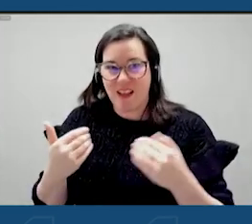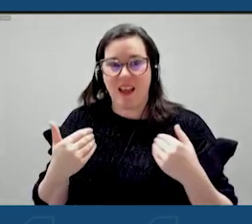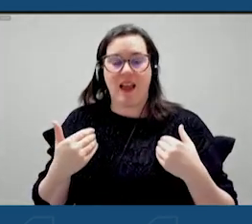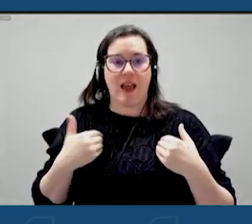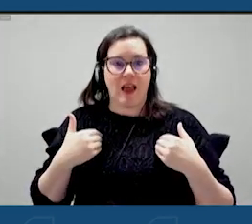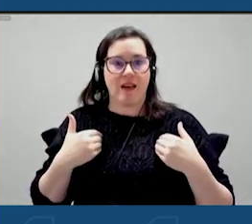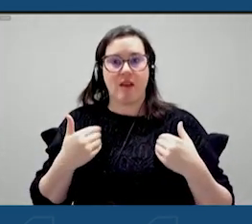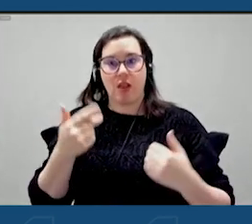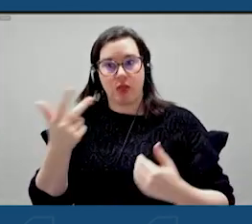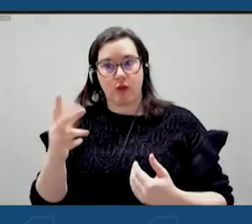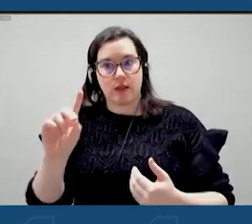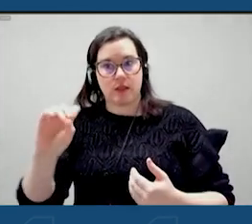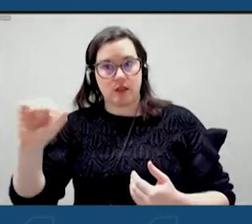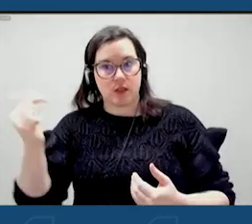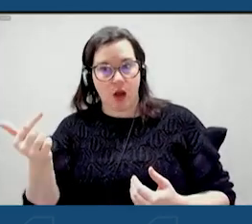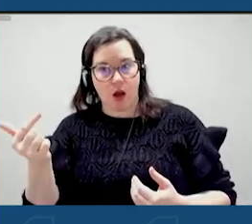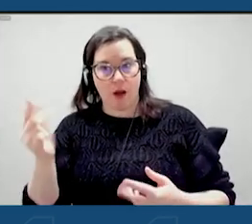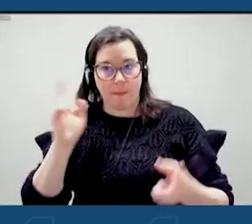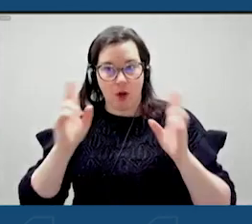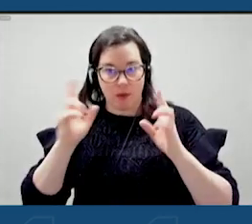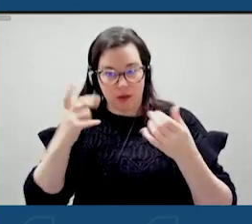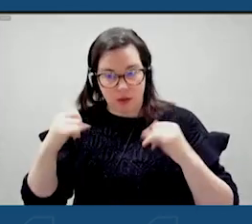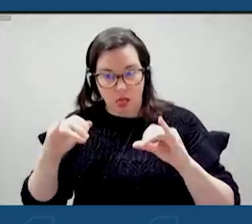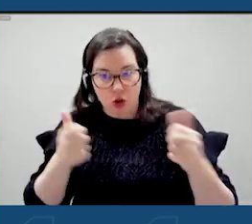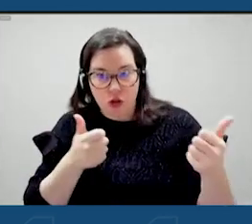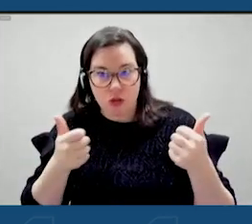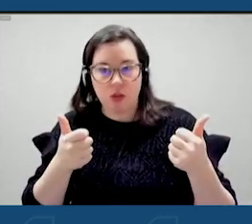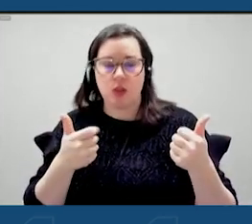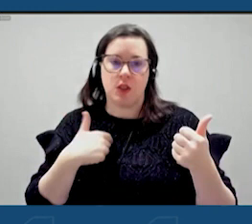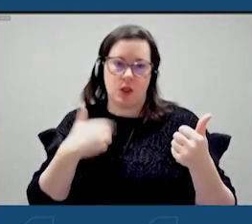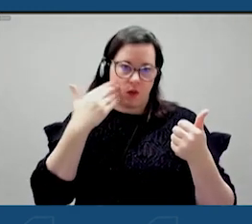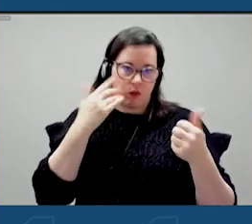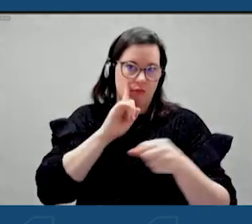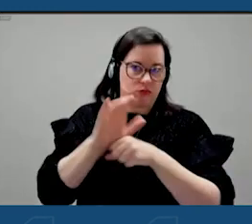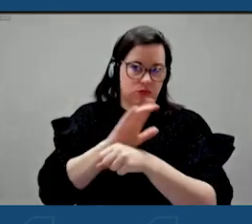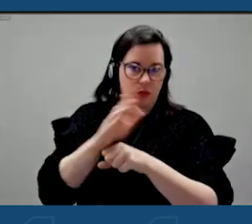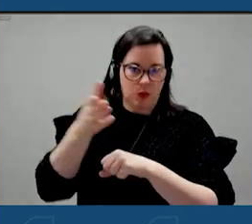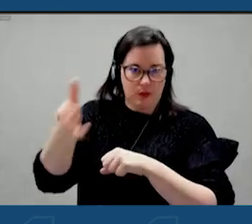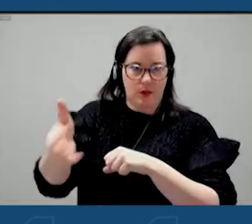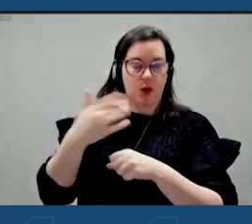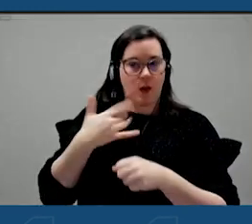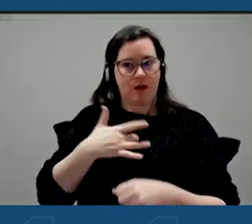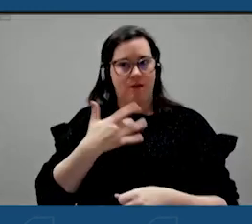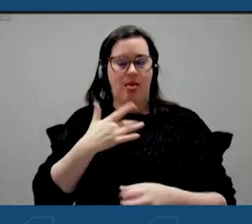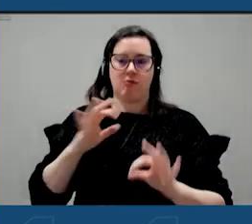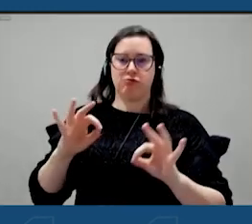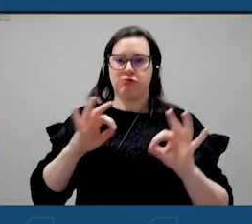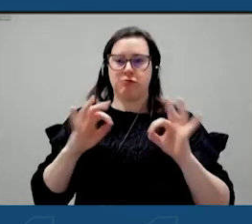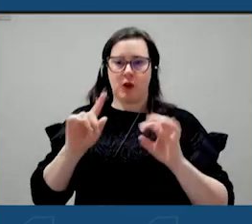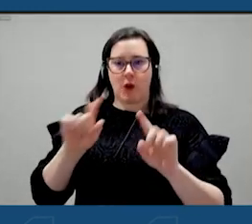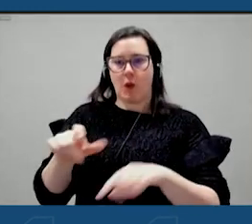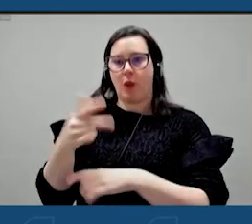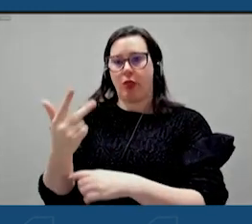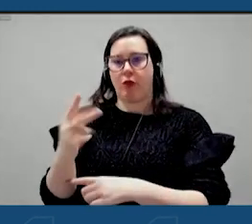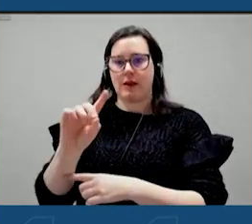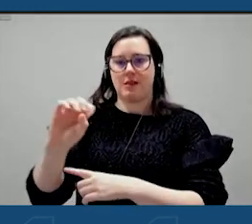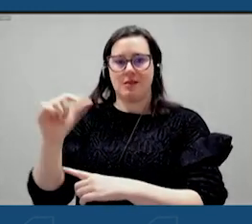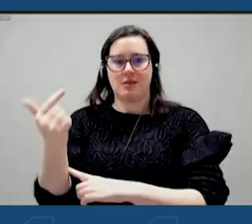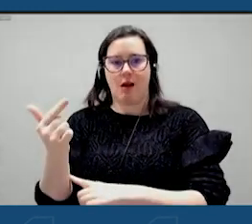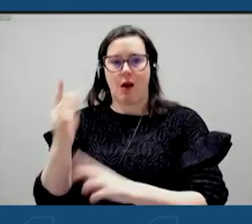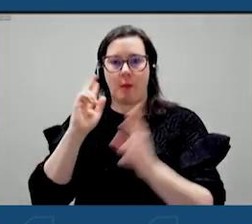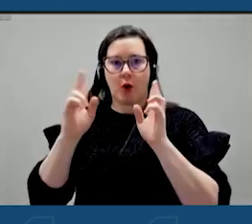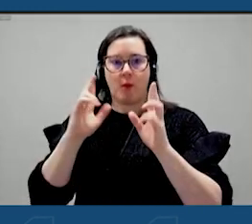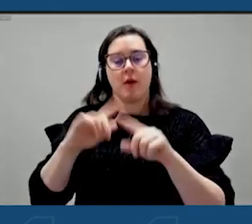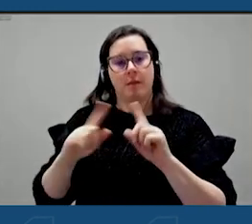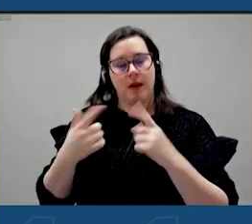He's still doing okay. It has, you need, gentlemen, you need to go to this bar. You want to feel pampered, uh, go to the three dog barber, which, open. I'm glad he's